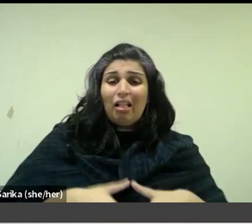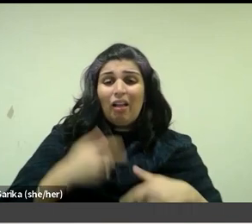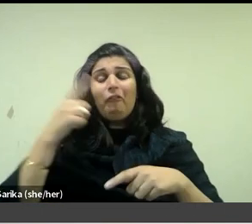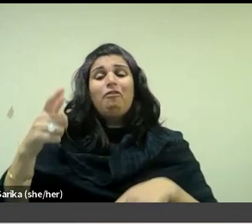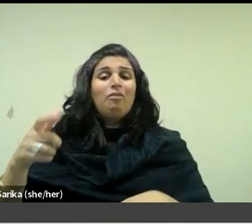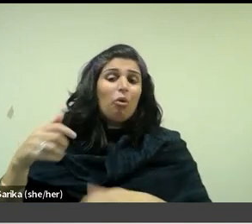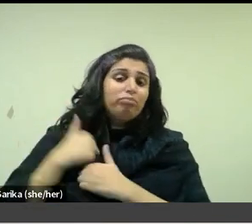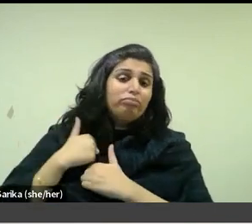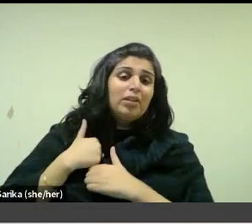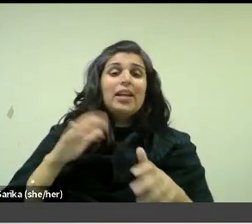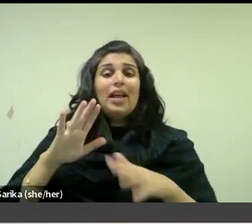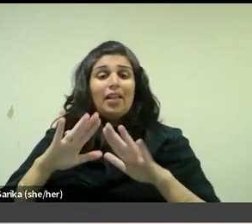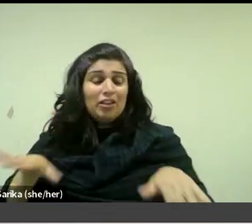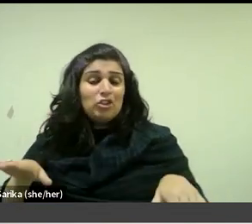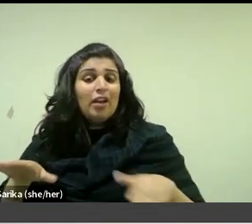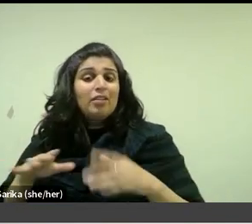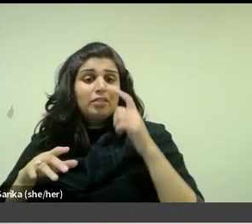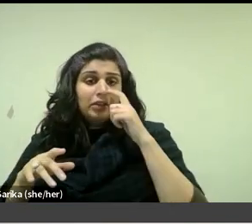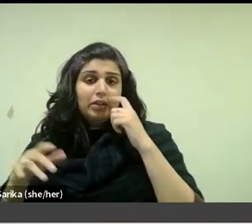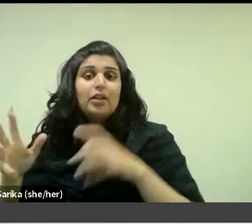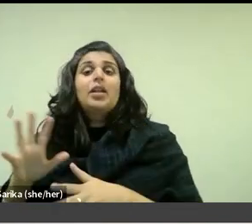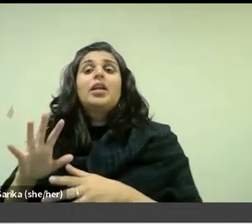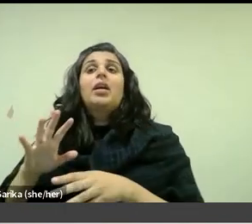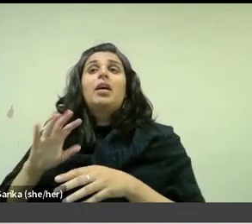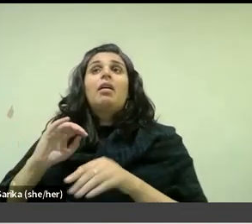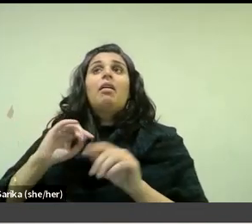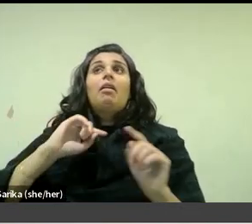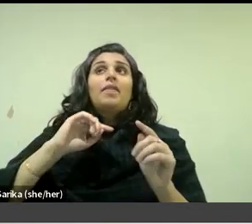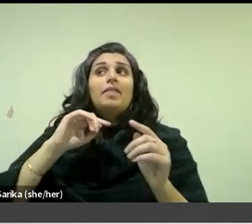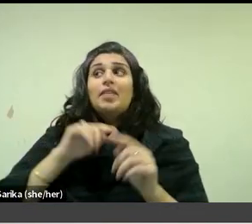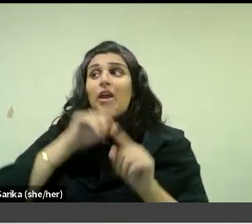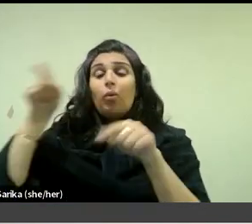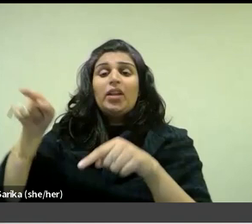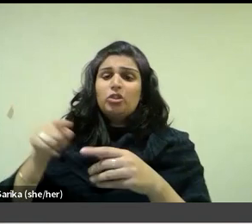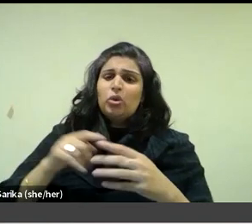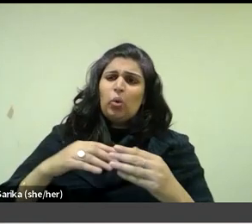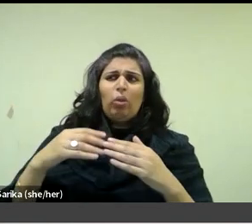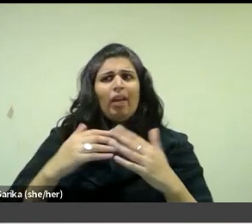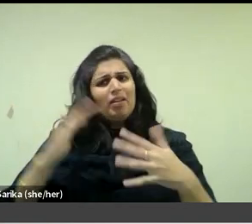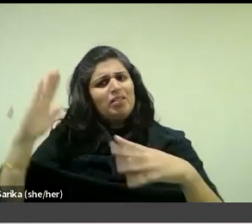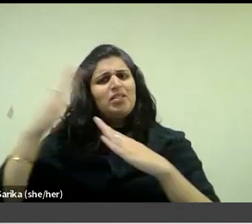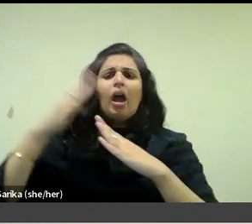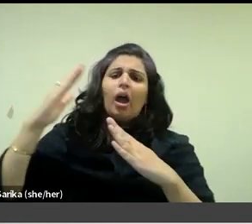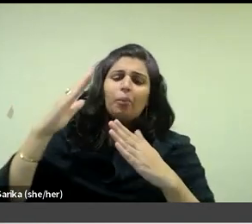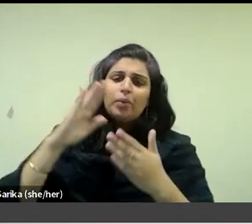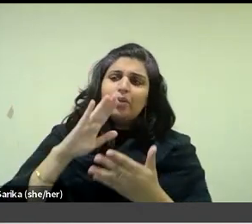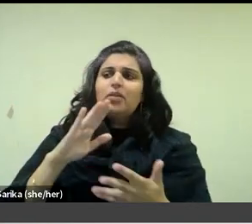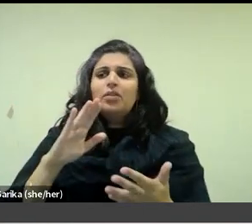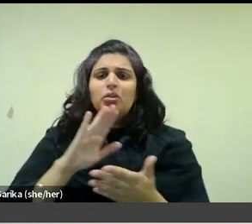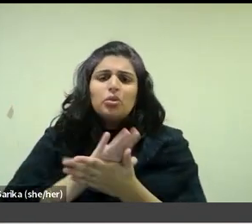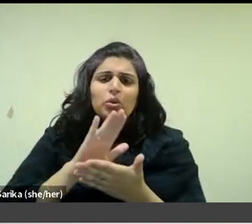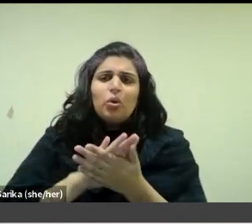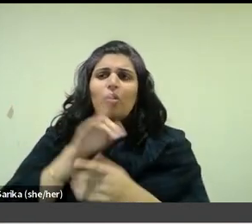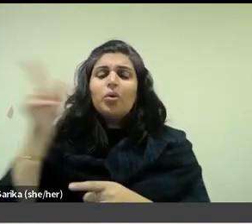Alexandre, were able to study at leading secondary state schools. Vuillard as a day pupil on a state